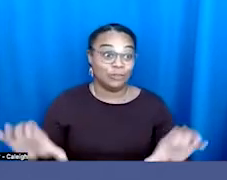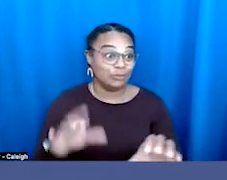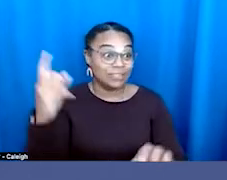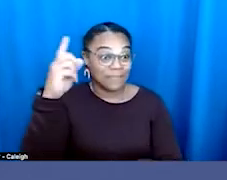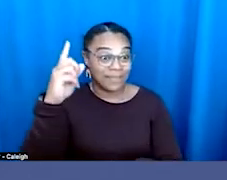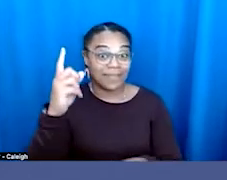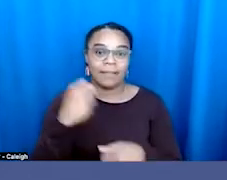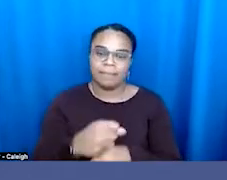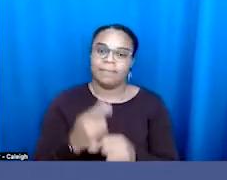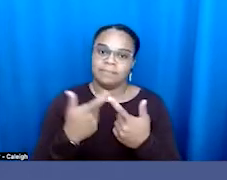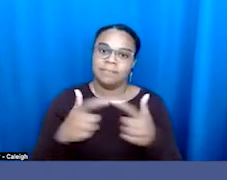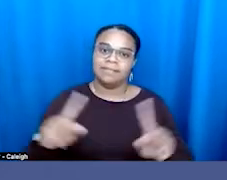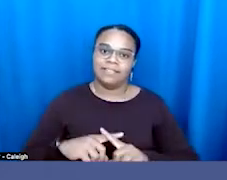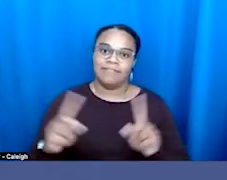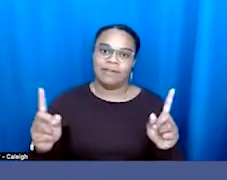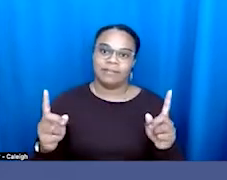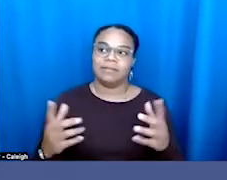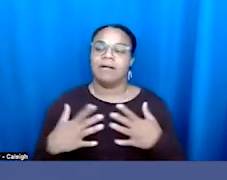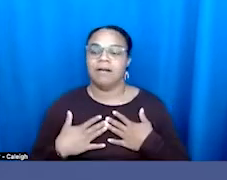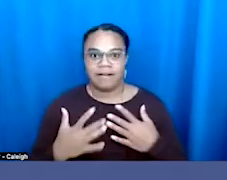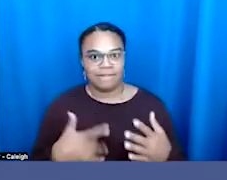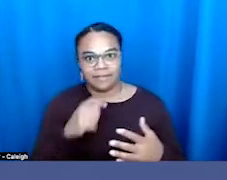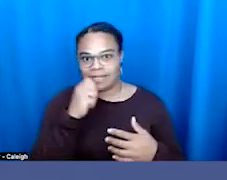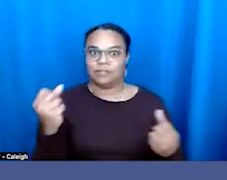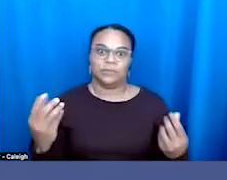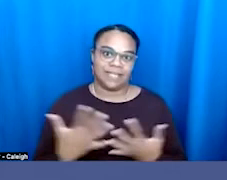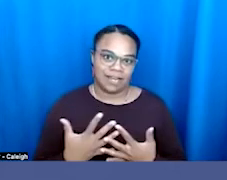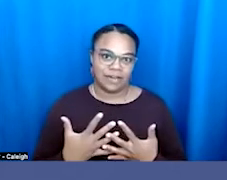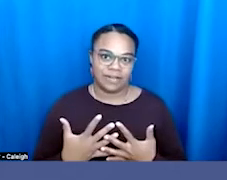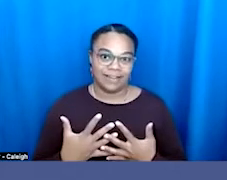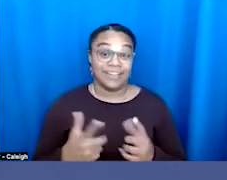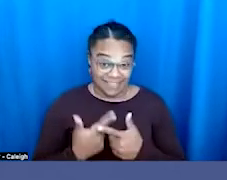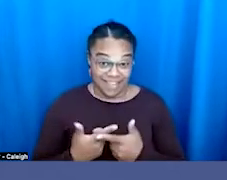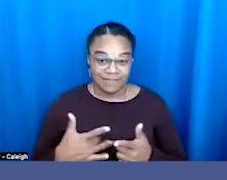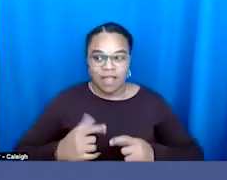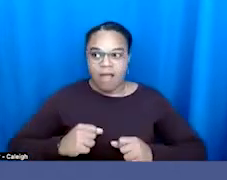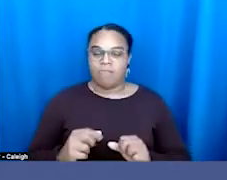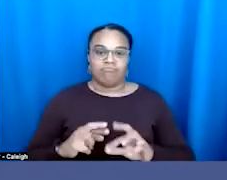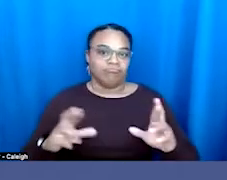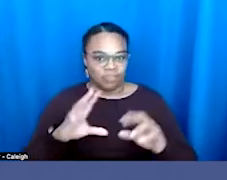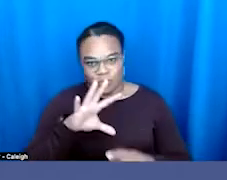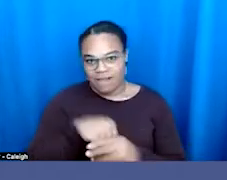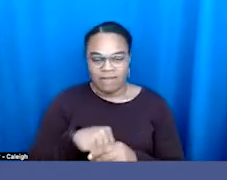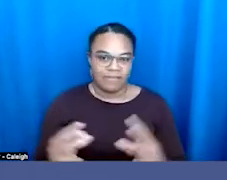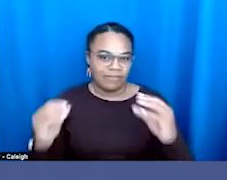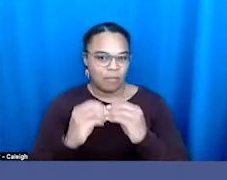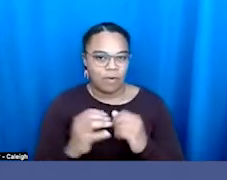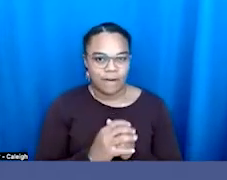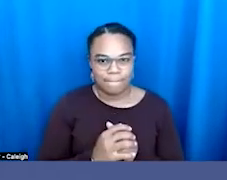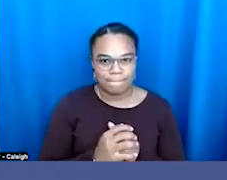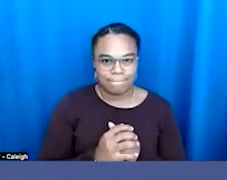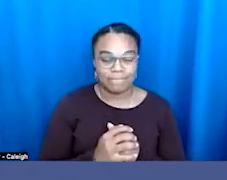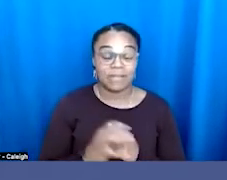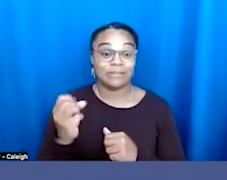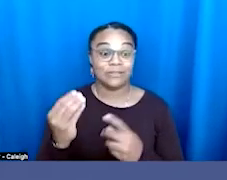difference. It's not quite so scary that then, right, inspires you to get engaged even more. So speaking of